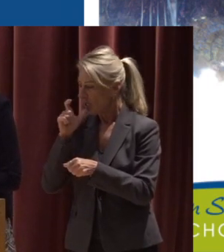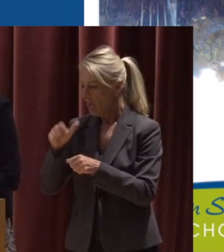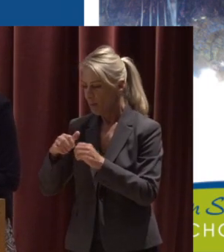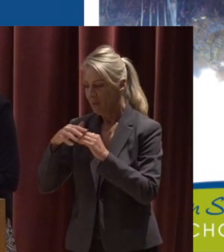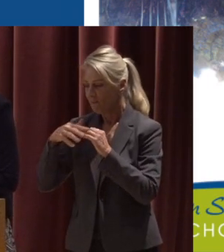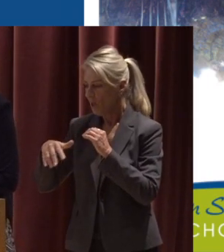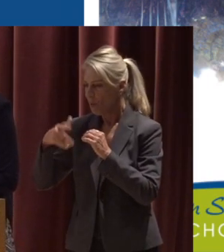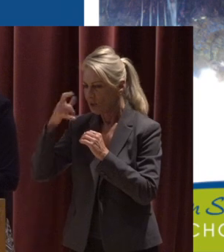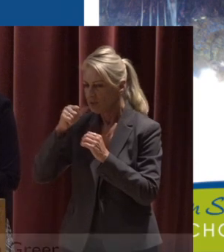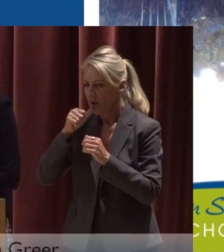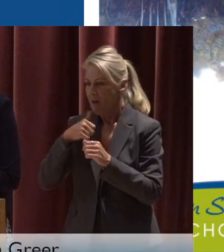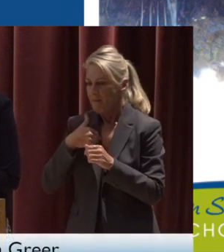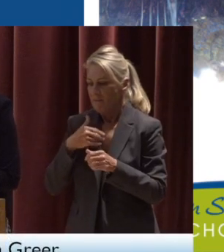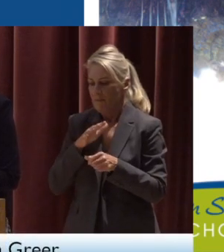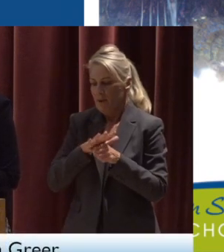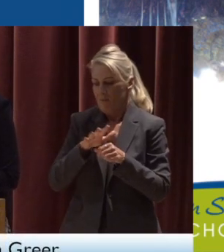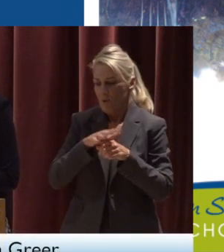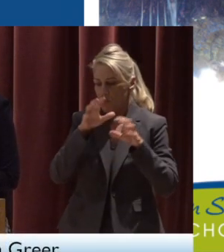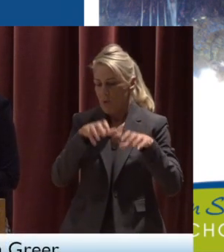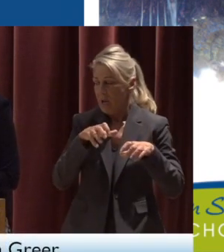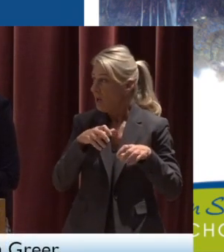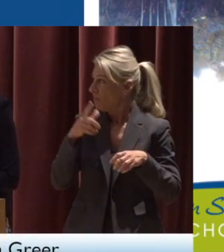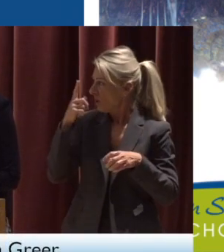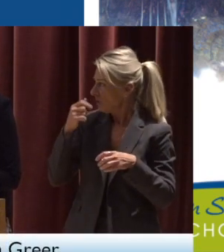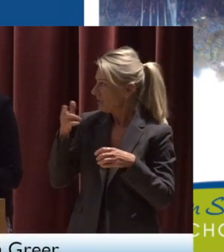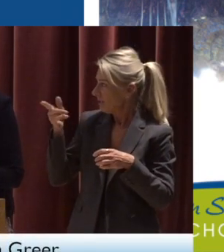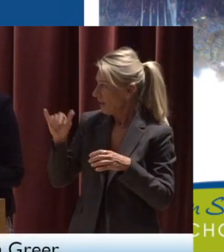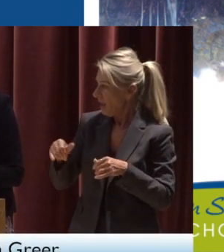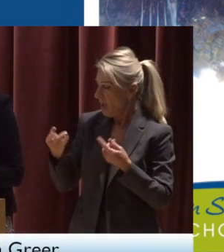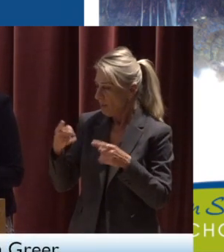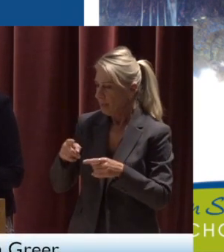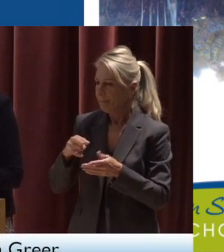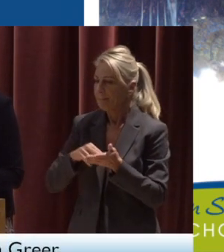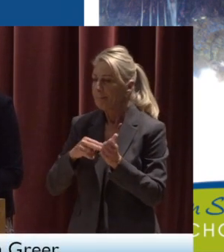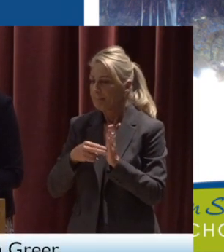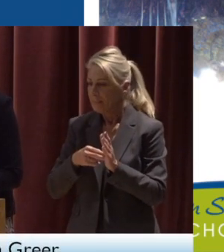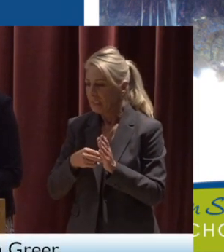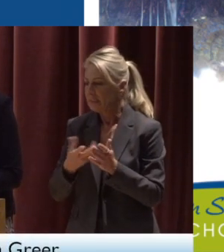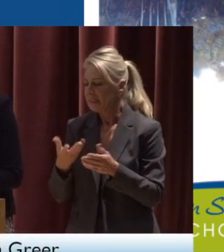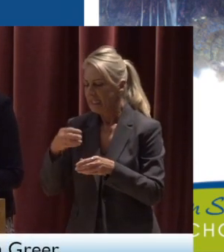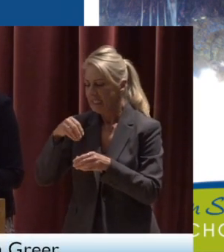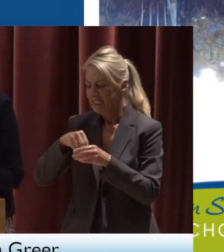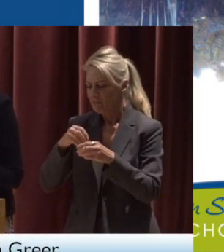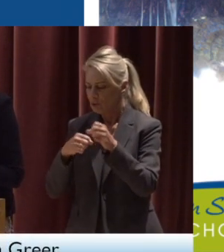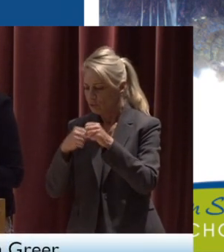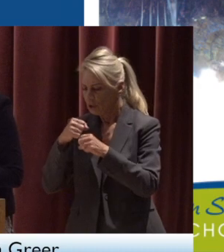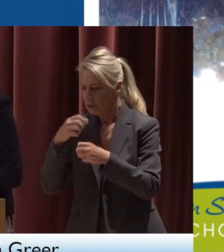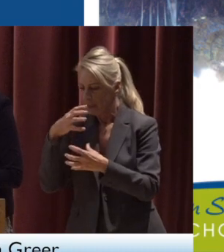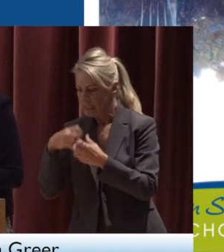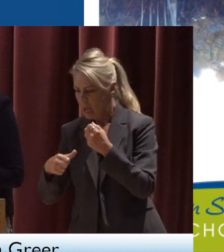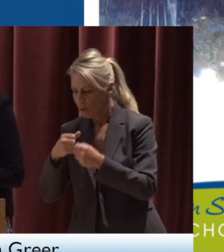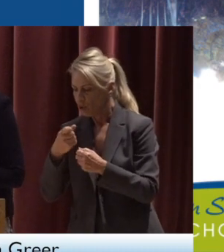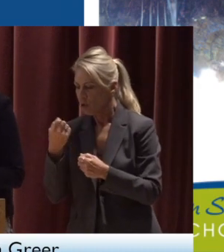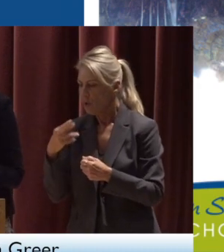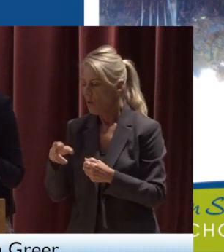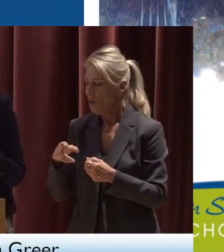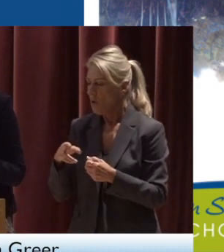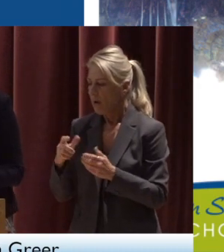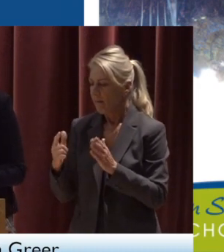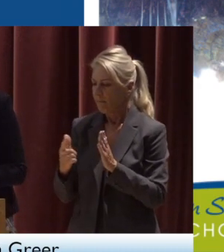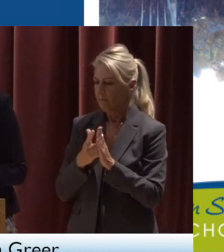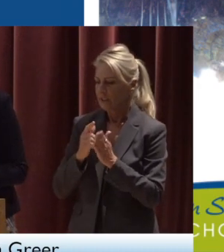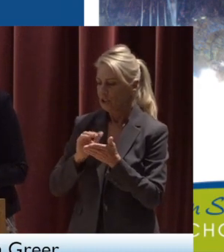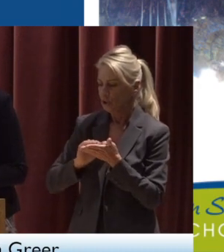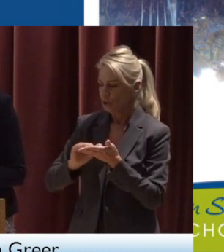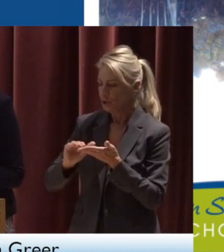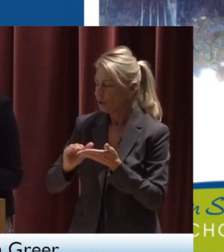haven't had a lot of rainfall Because they are flowing that generally is an indication of either infrastructure damage Or an illicit discharge as Anita mentioned